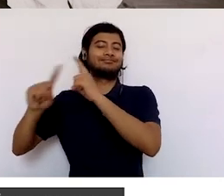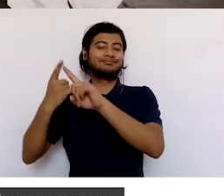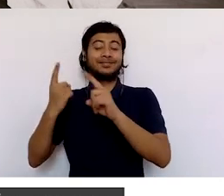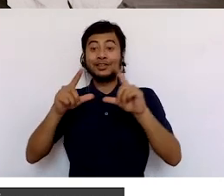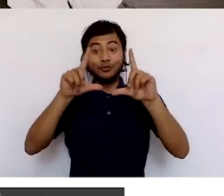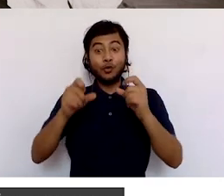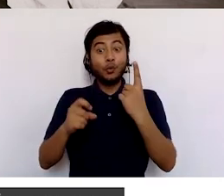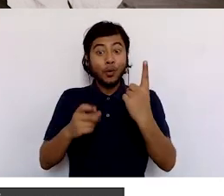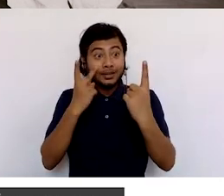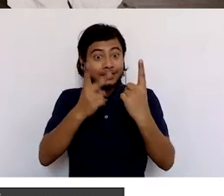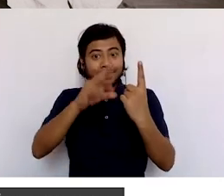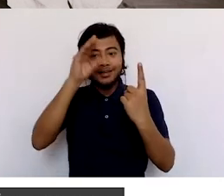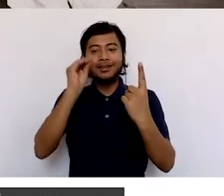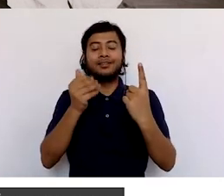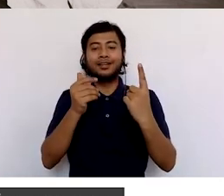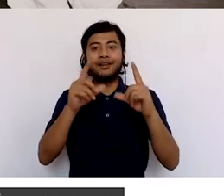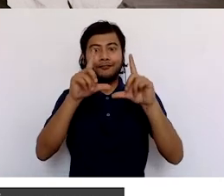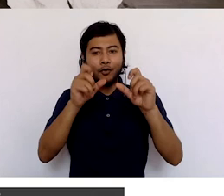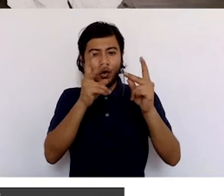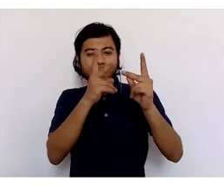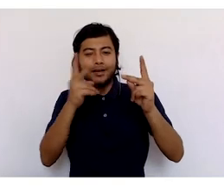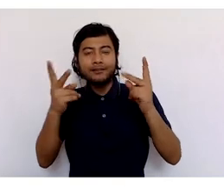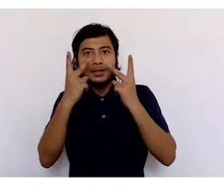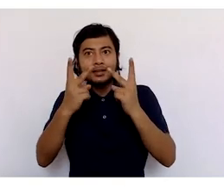more about an individual than a single image can.